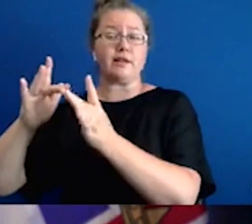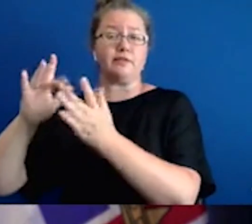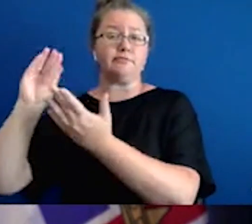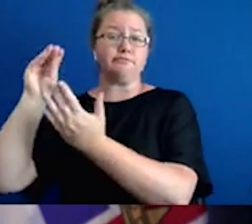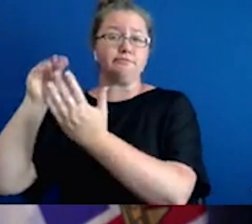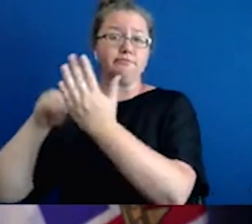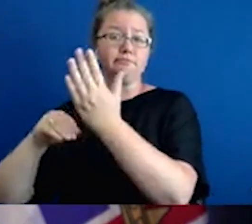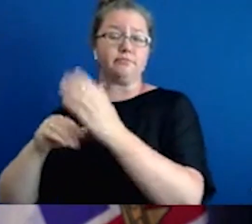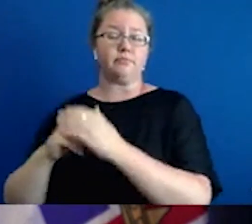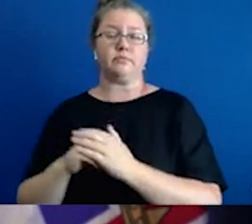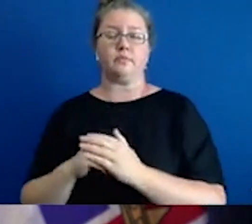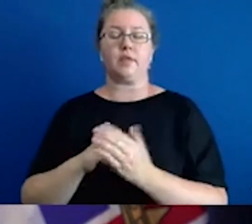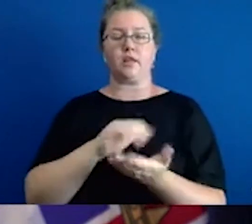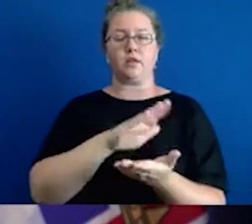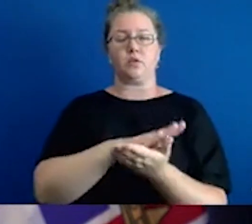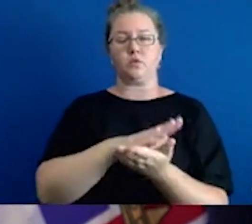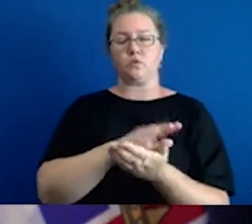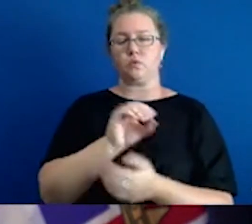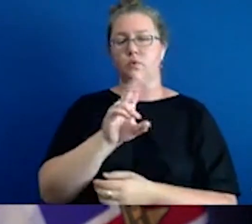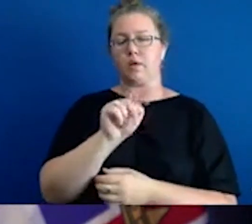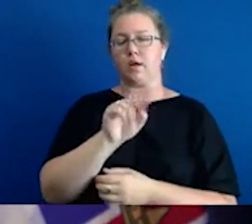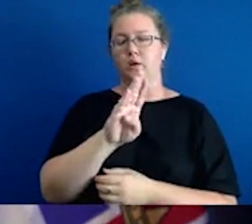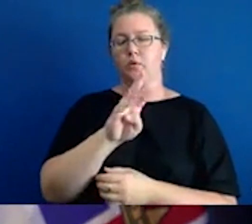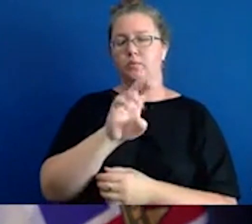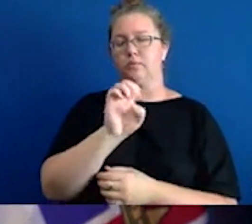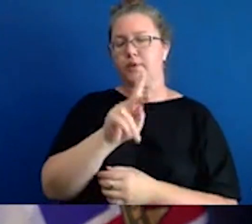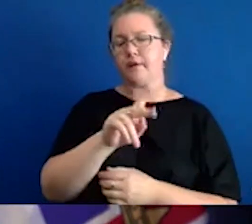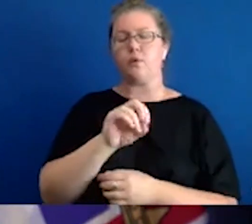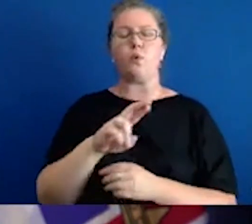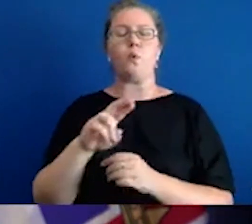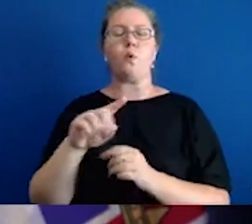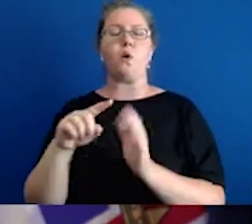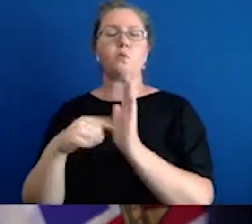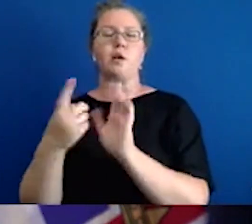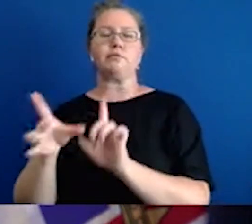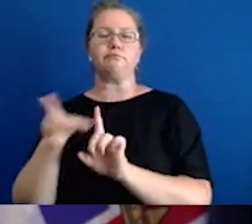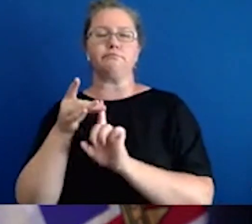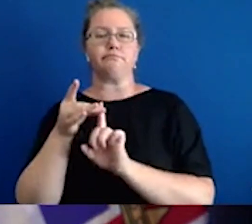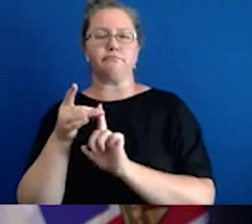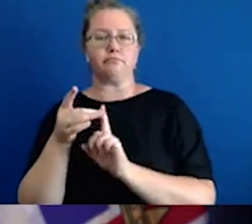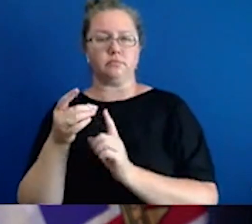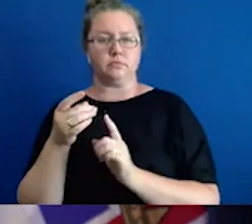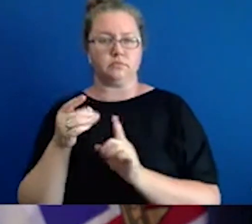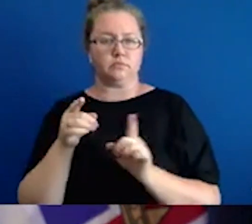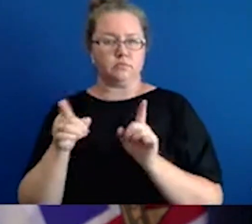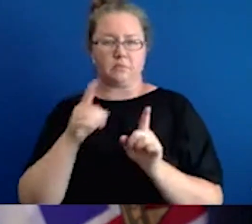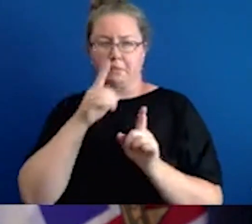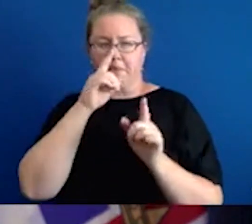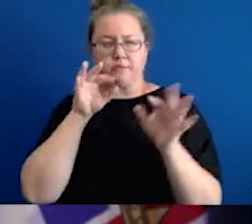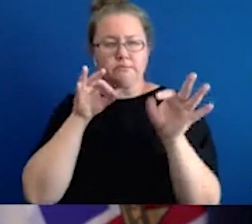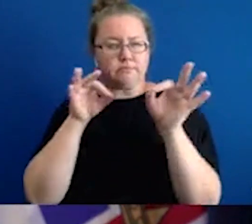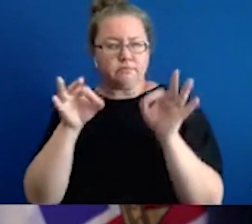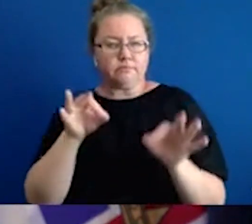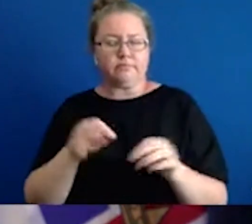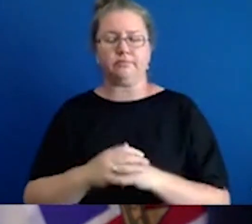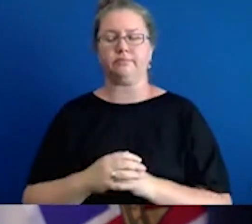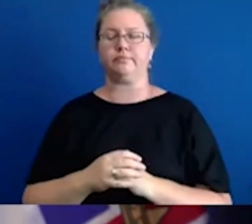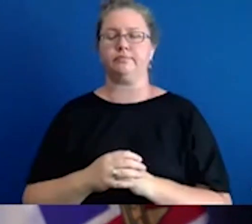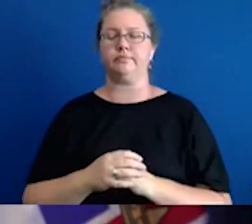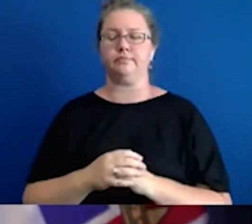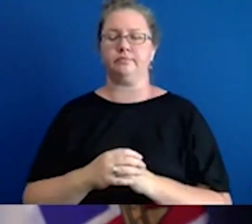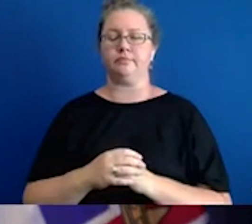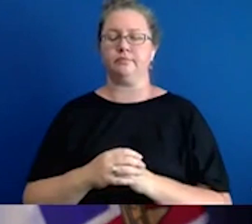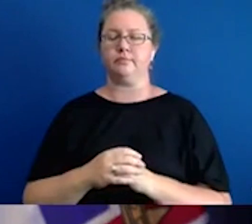cases online so the public can see those cases? And then what qualifies for a school outbreak compared to just a case in a school? Sure.